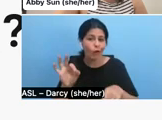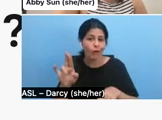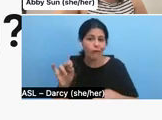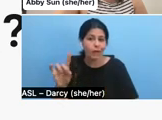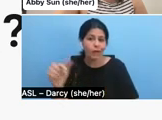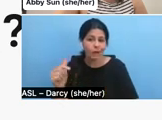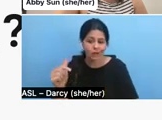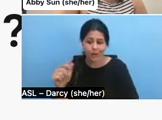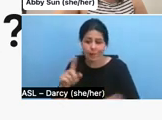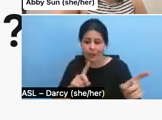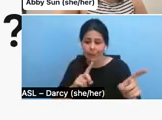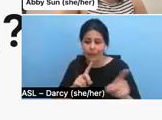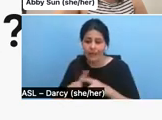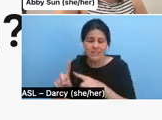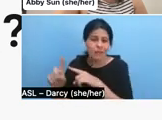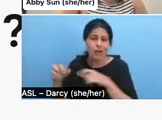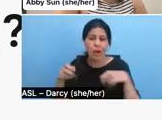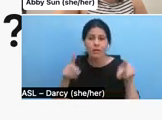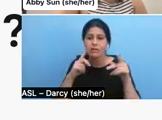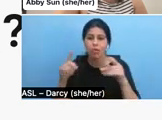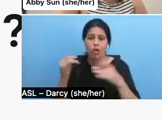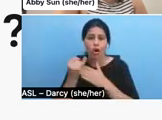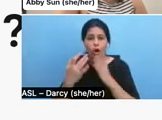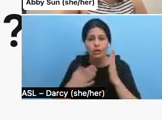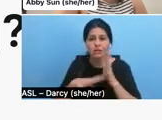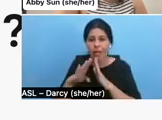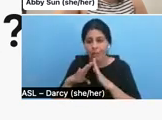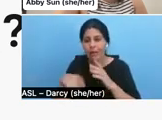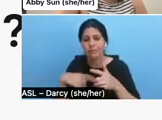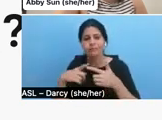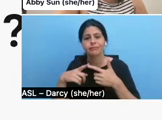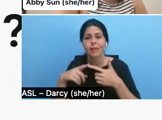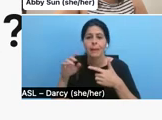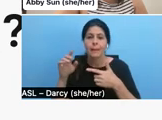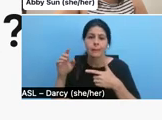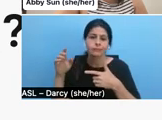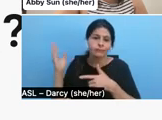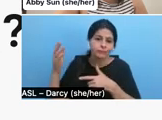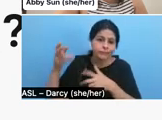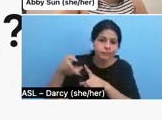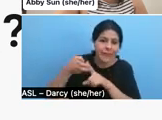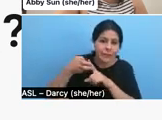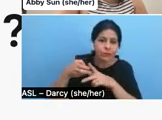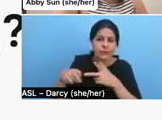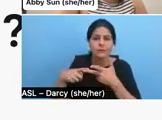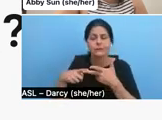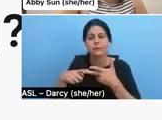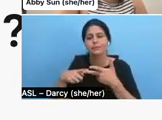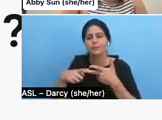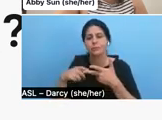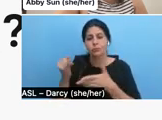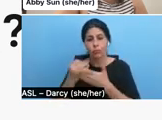opportunities for artist development, whether that is pitches or project markets or things that might be, um, less